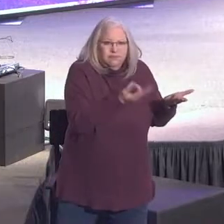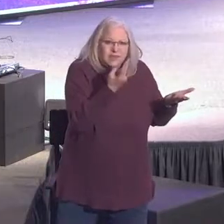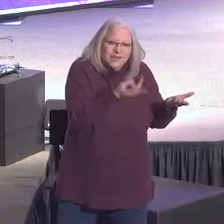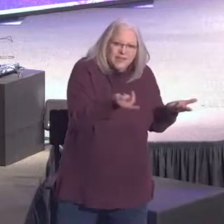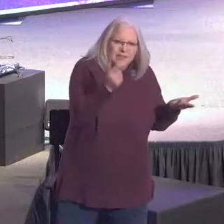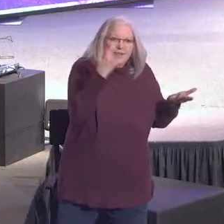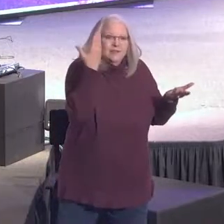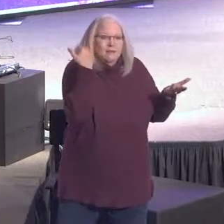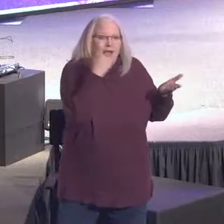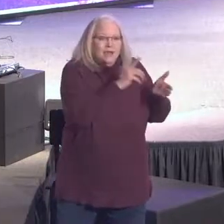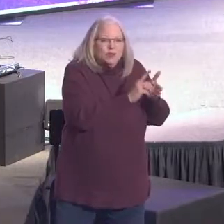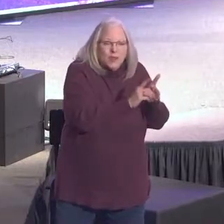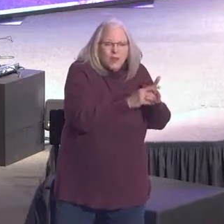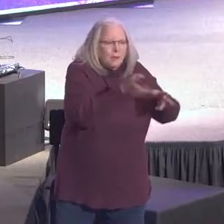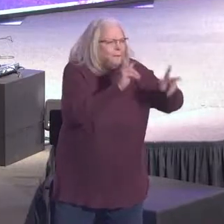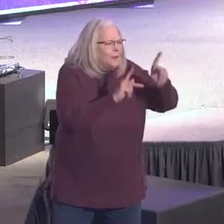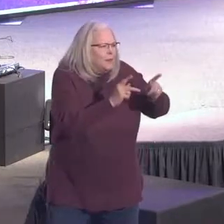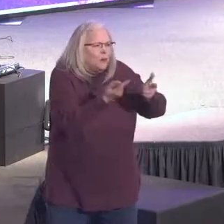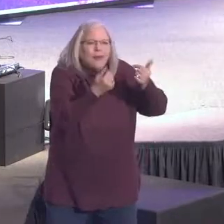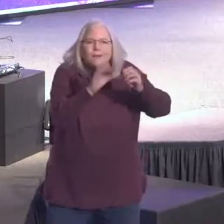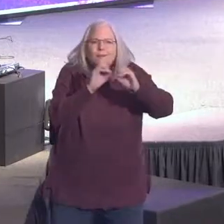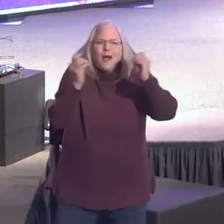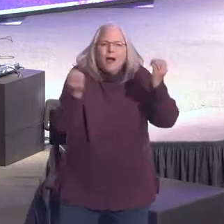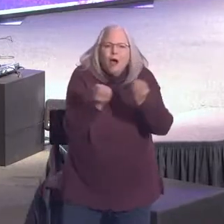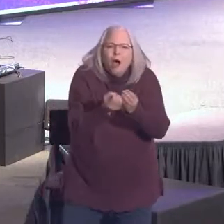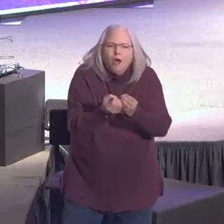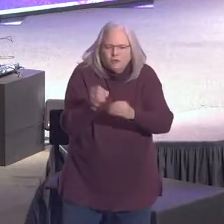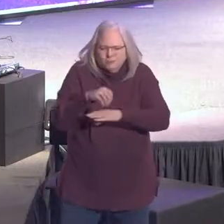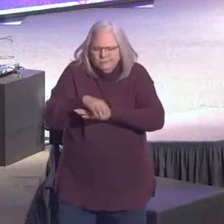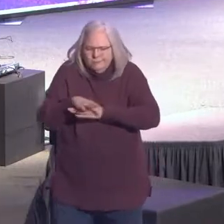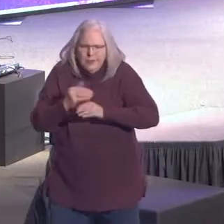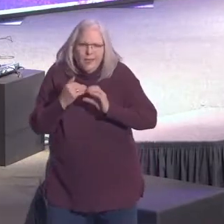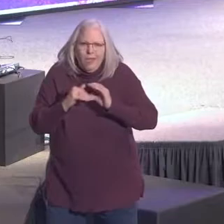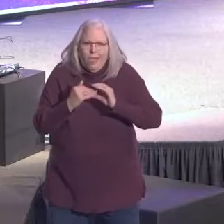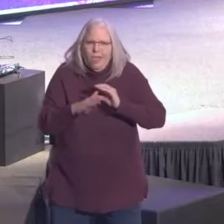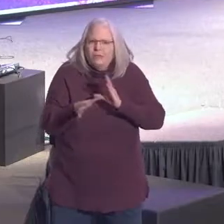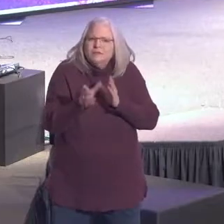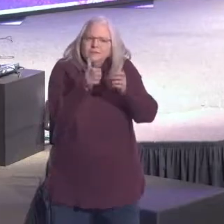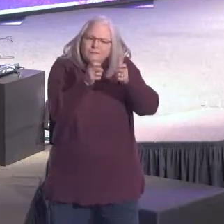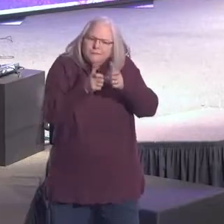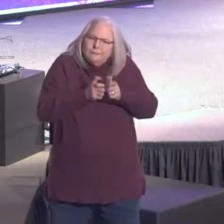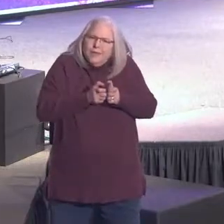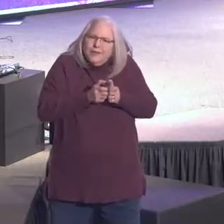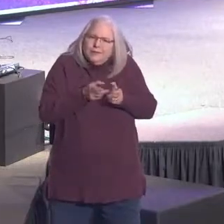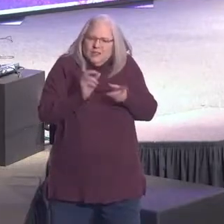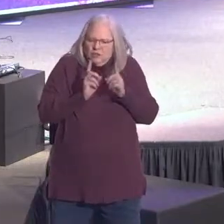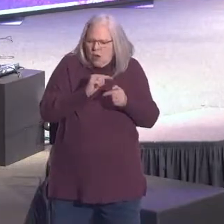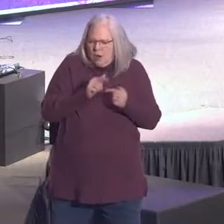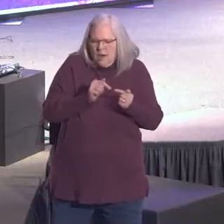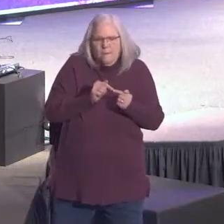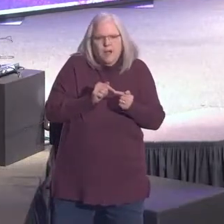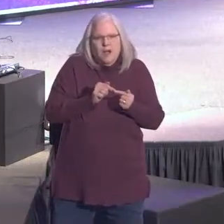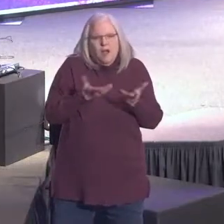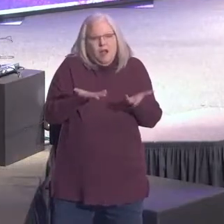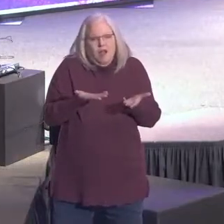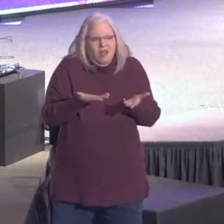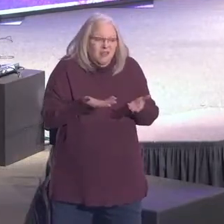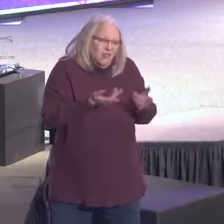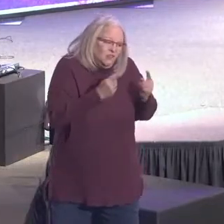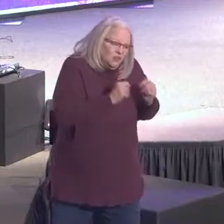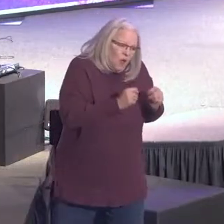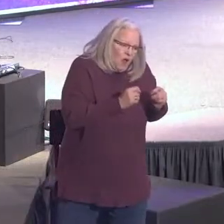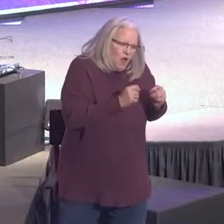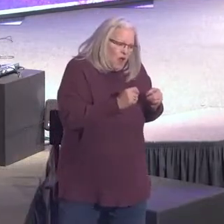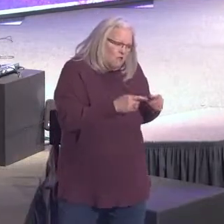seen this week of people coming to my office or sending me emails or texts or messages talking about the fact that they're trying to